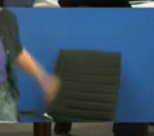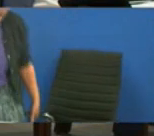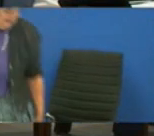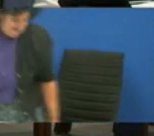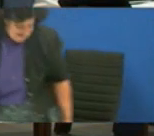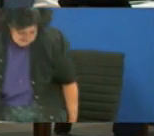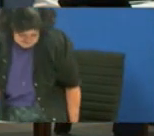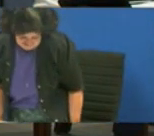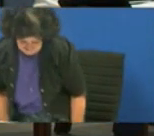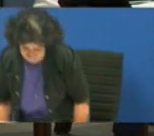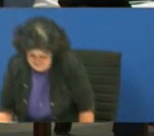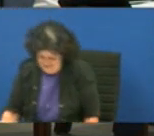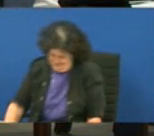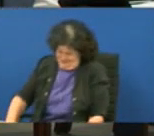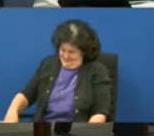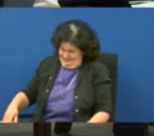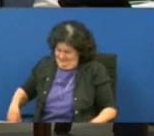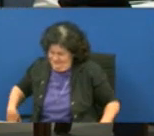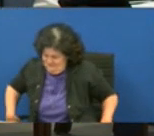i can't see them